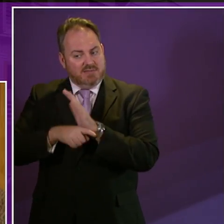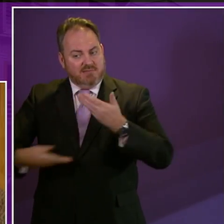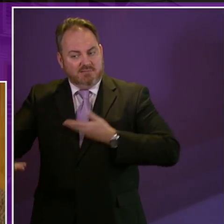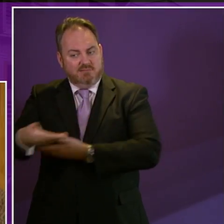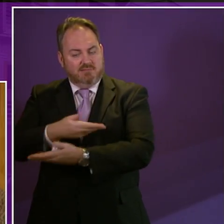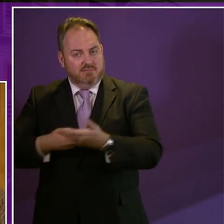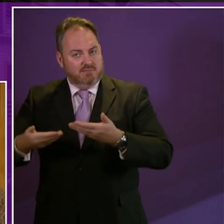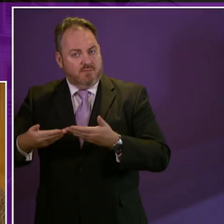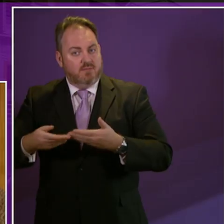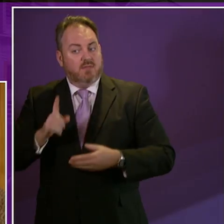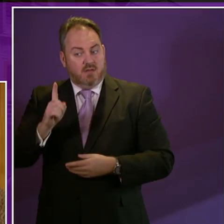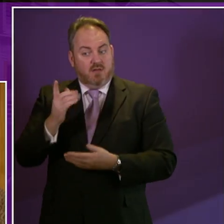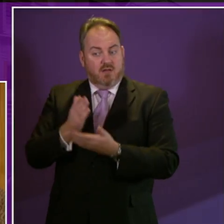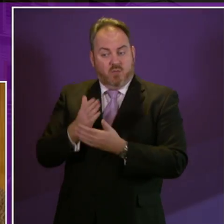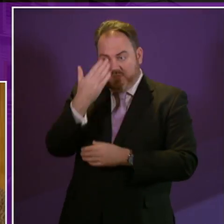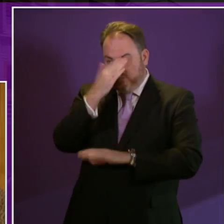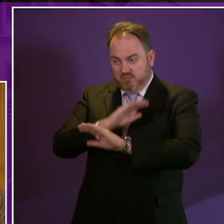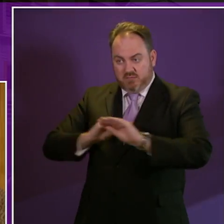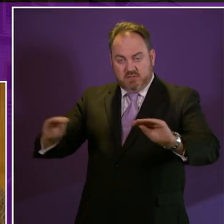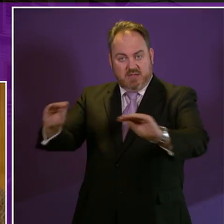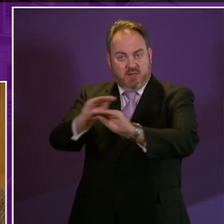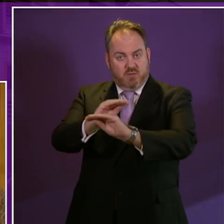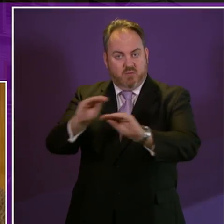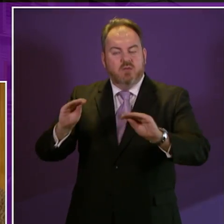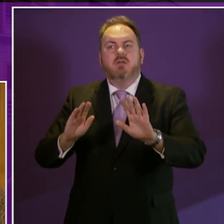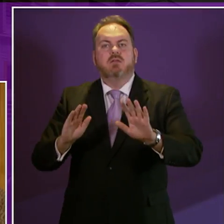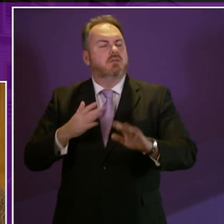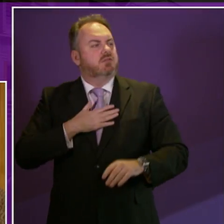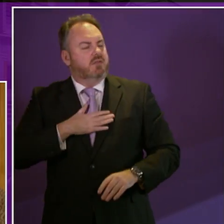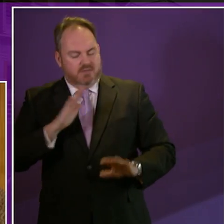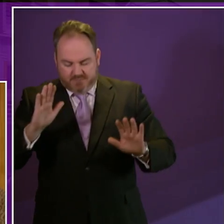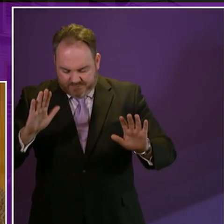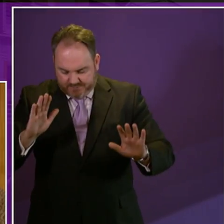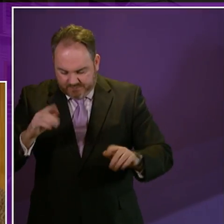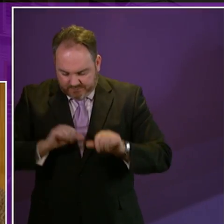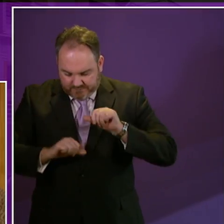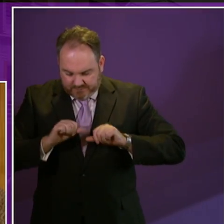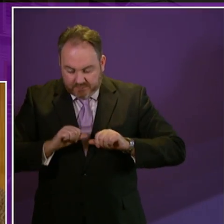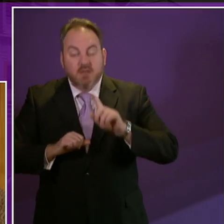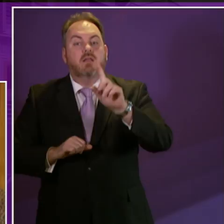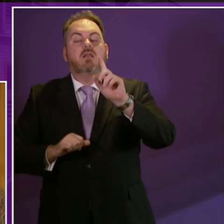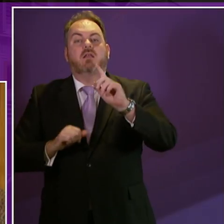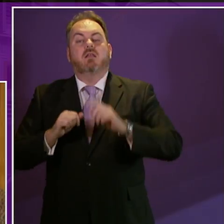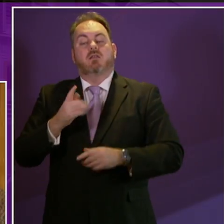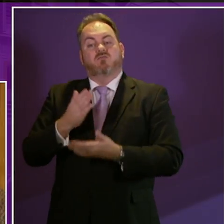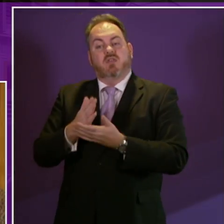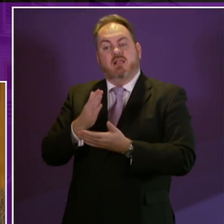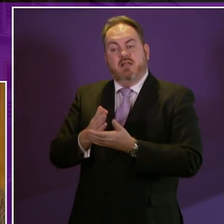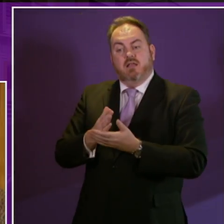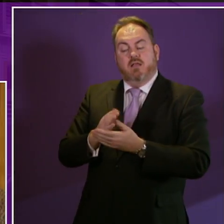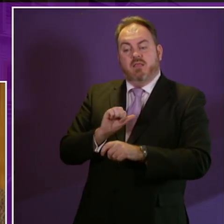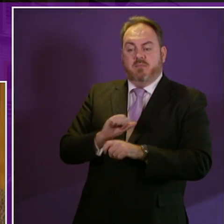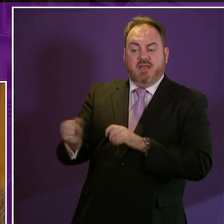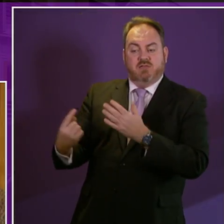I should point out that this is sorry the best opportunity for anyone living with a disability or not